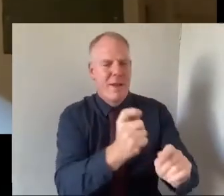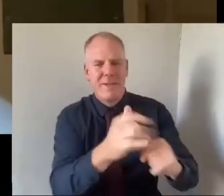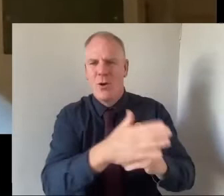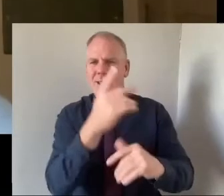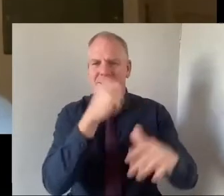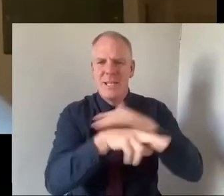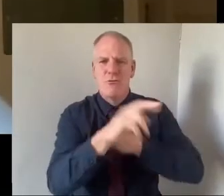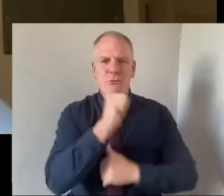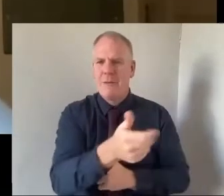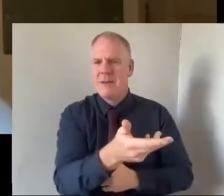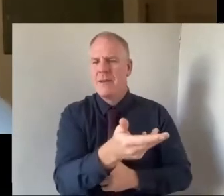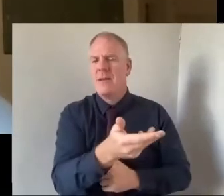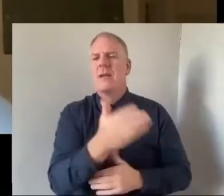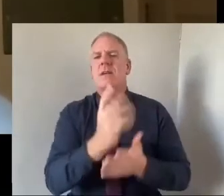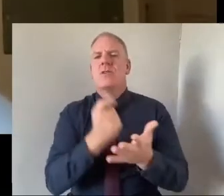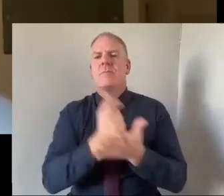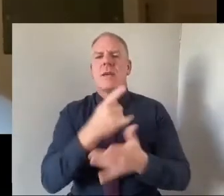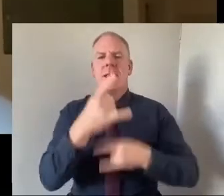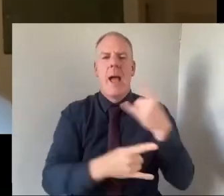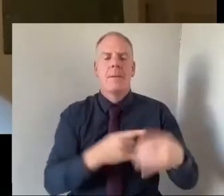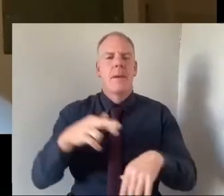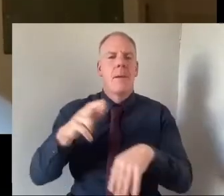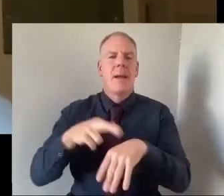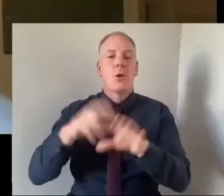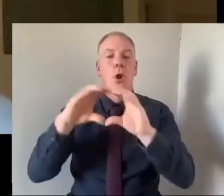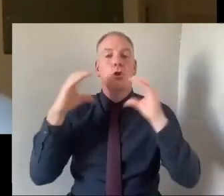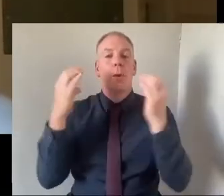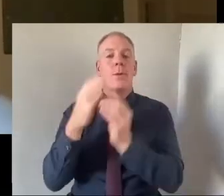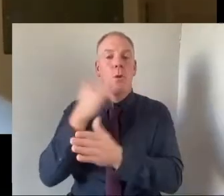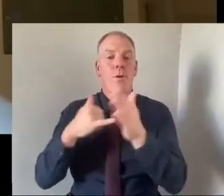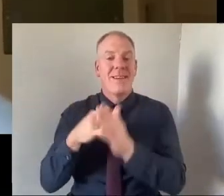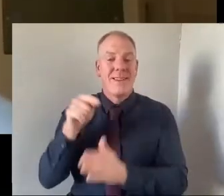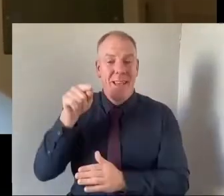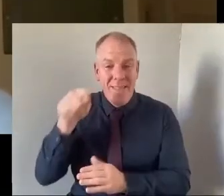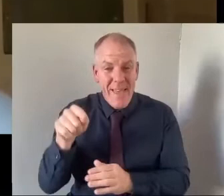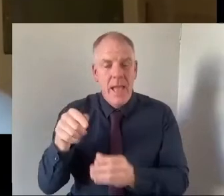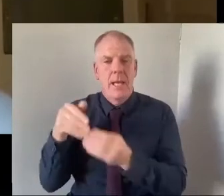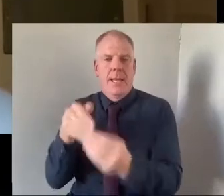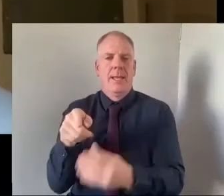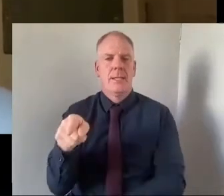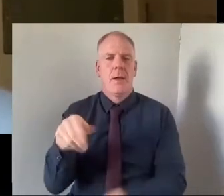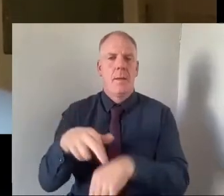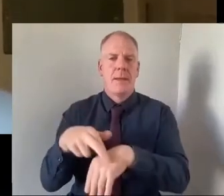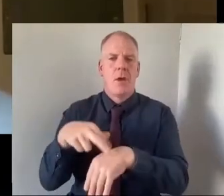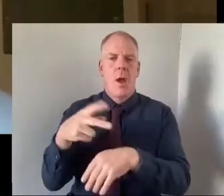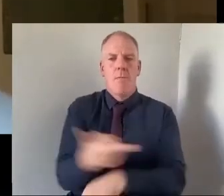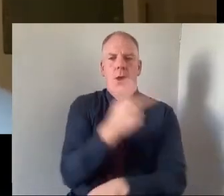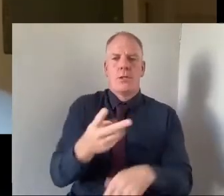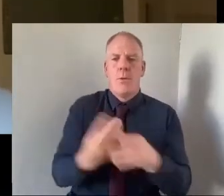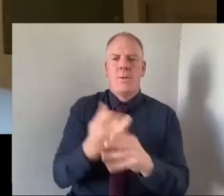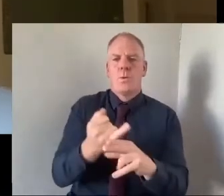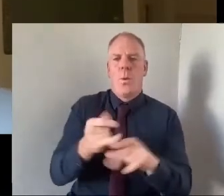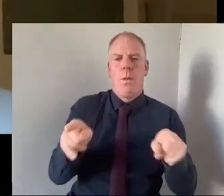in these situations it would be better for a community-based organisation to take the lead and have a partnership with the school